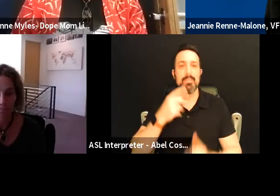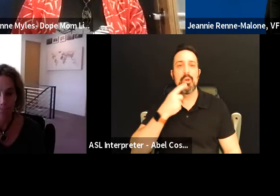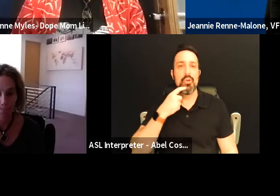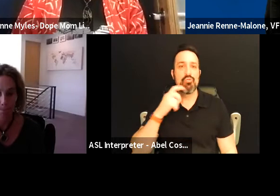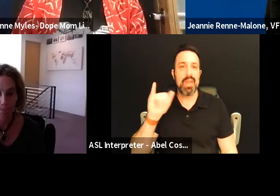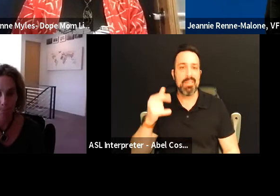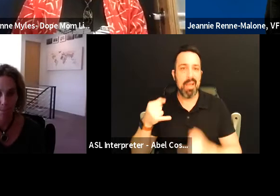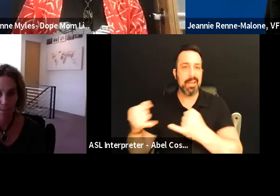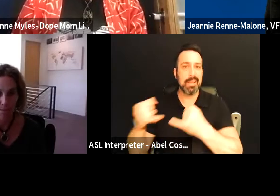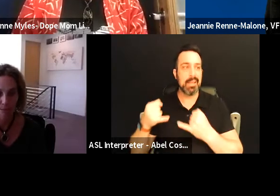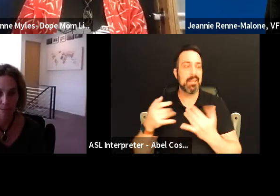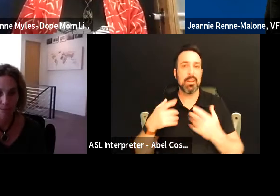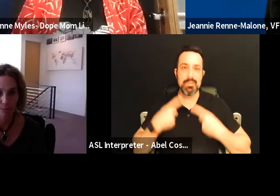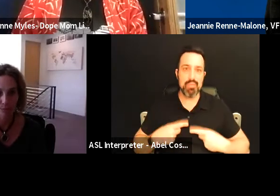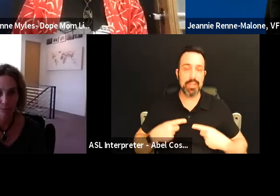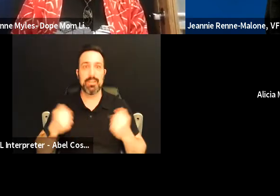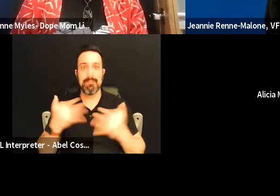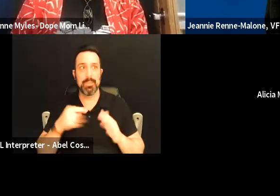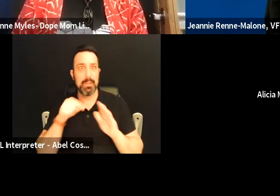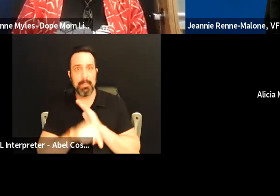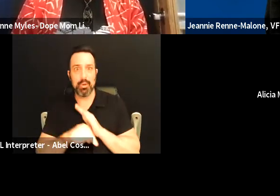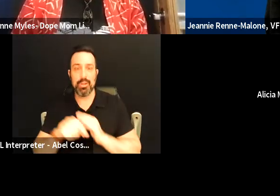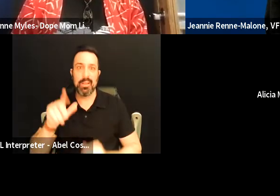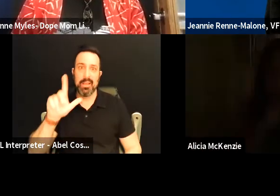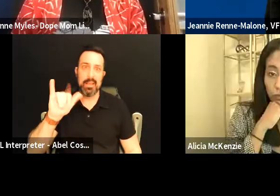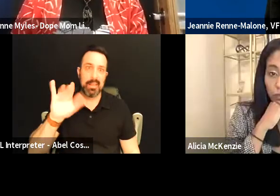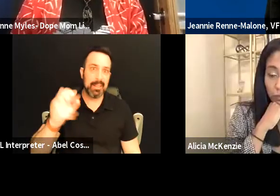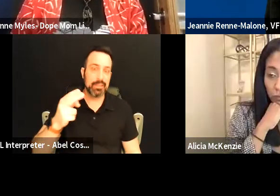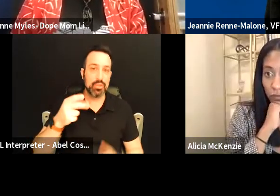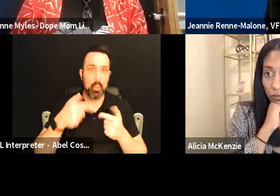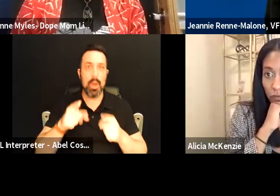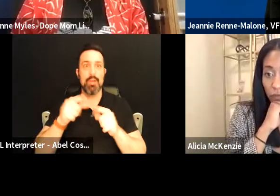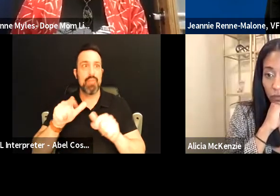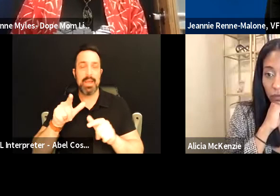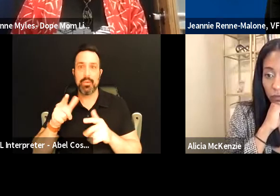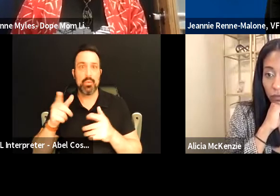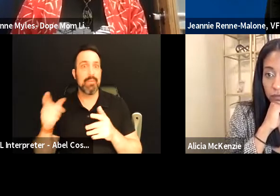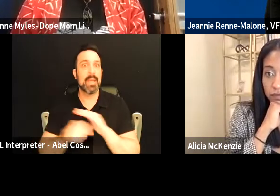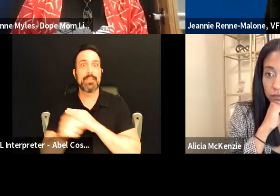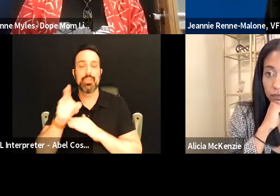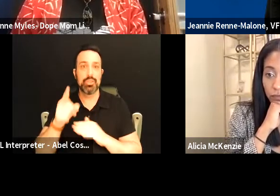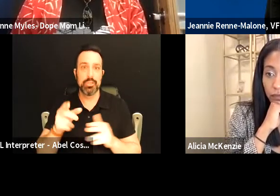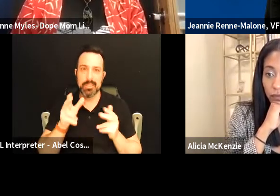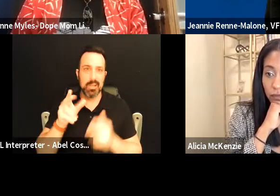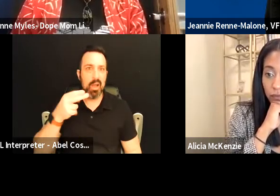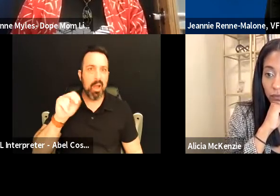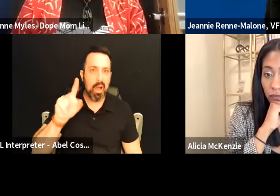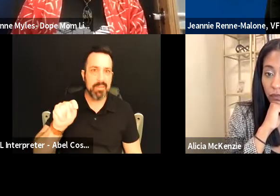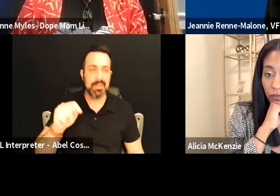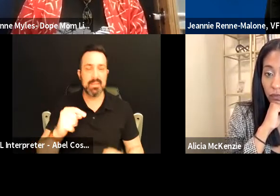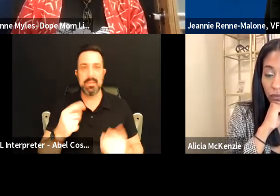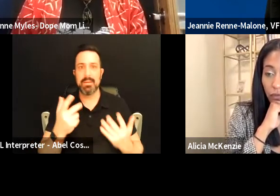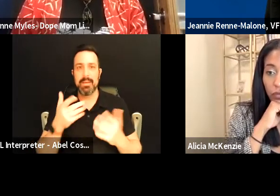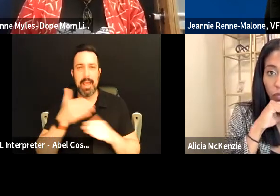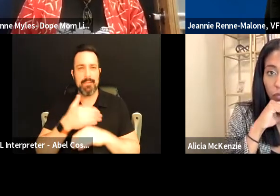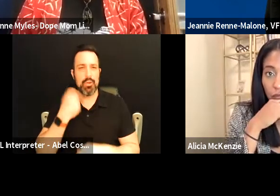fear of being murdered lynched while you were trying to adventure hunted and a number of other things right so after understanding the